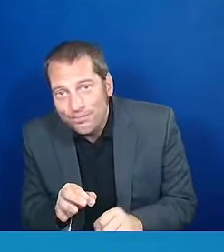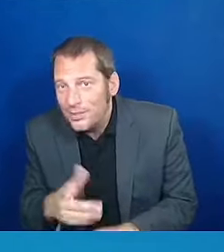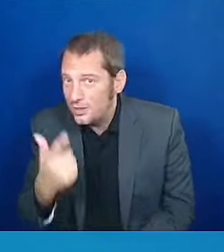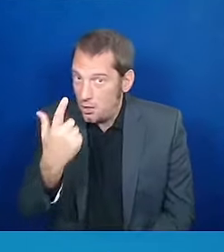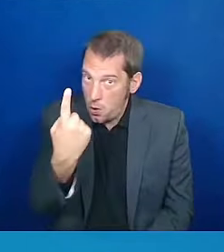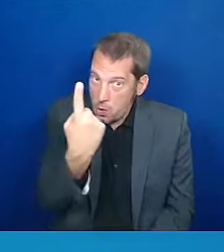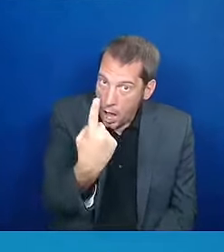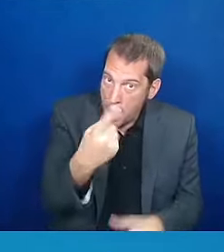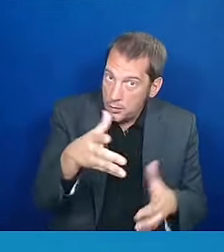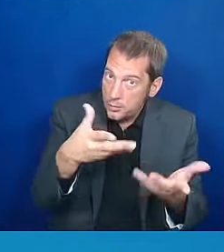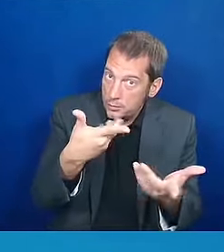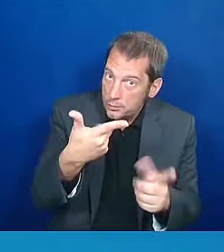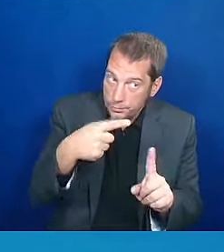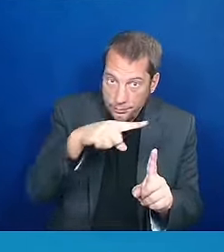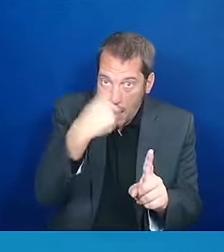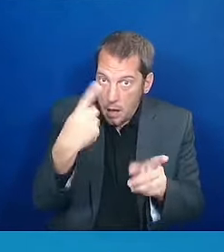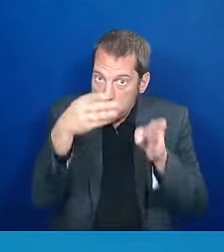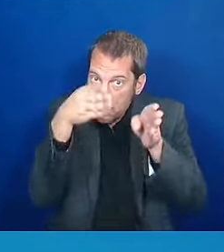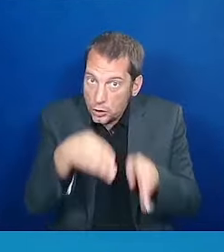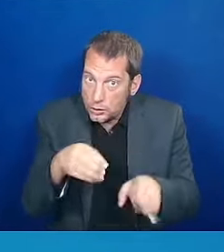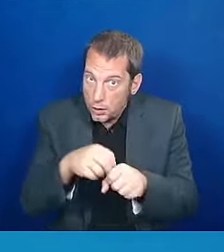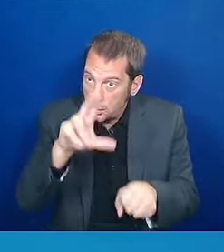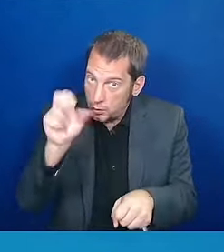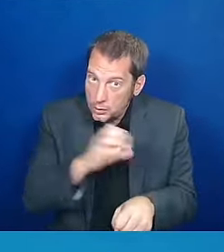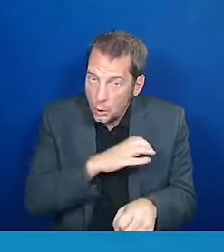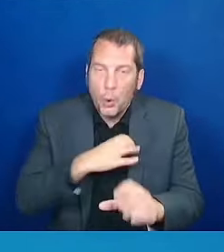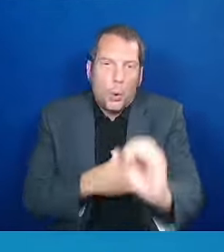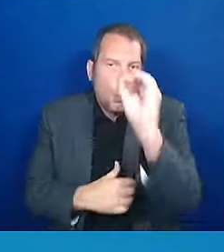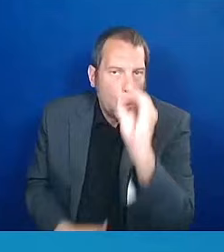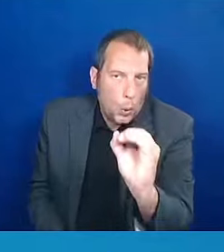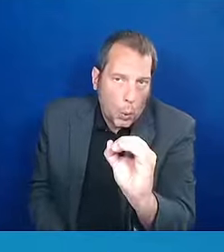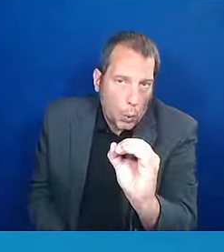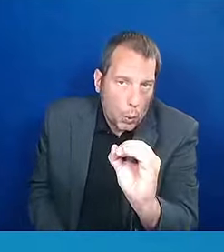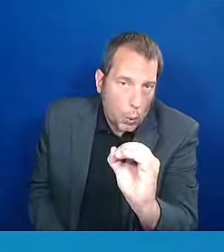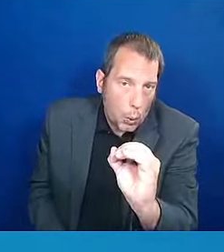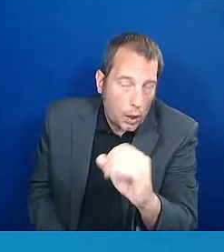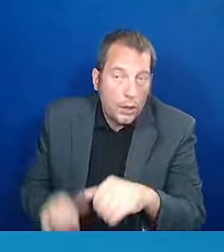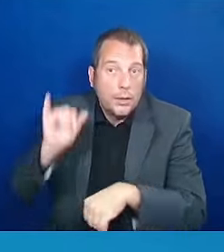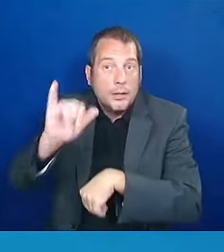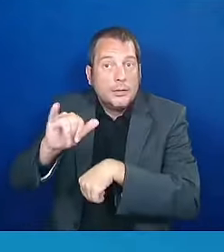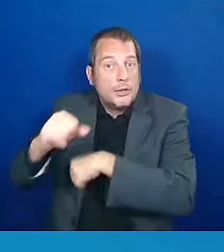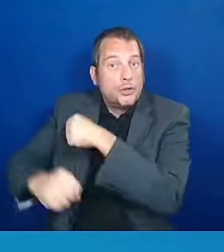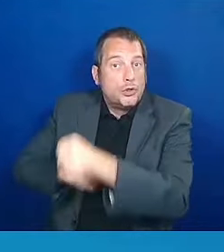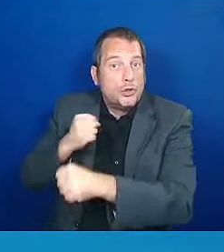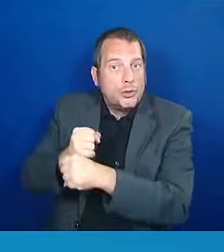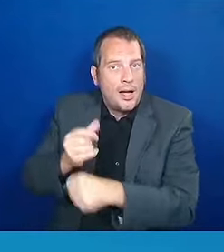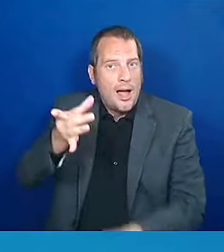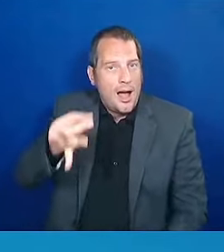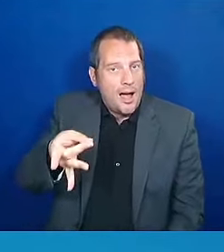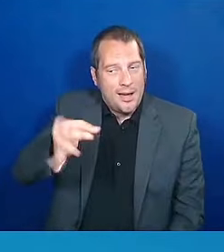that year, 89 black Americans were lynched, and that was just the number that was documented.